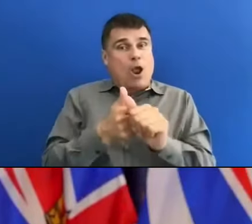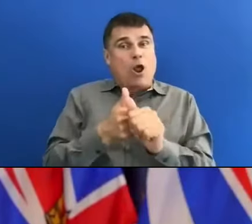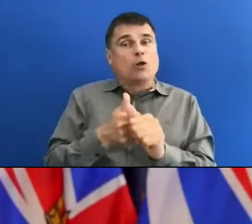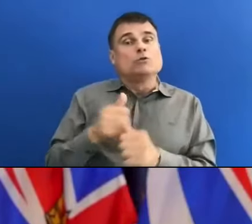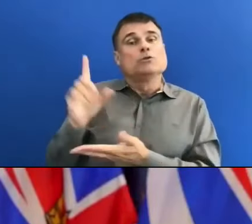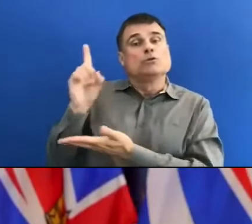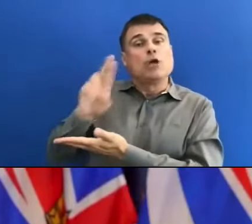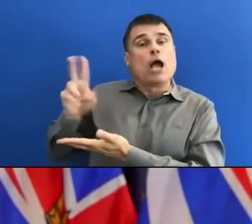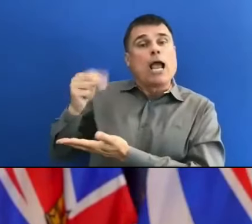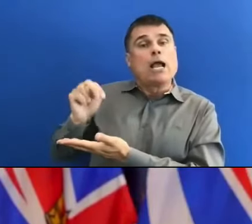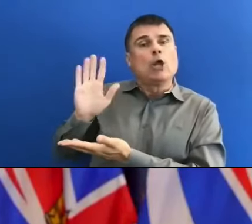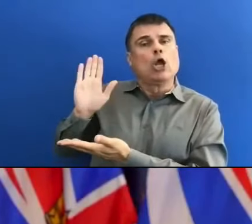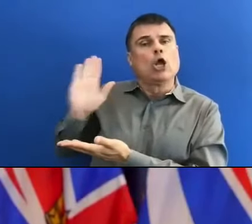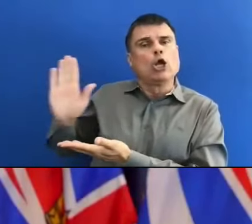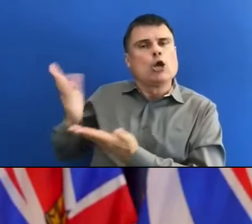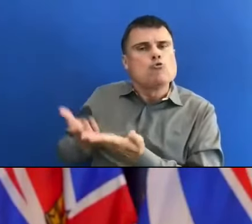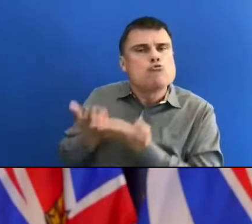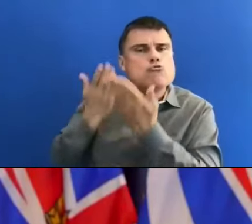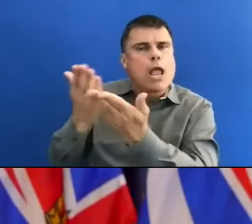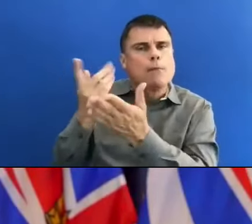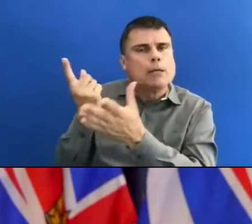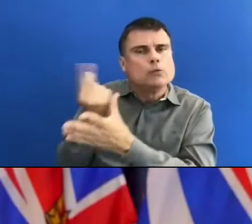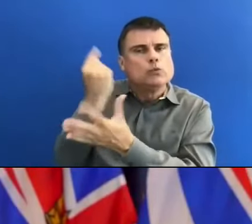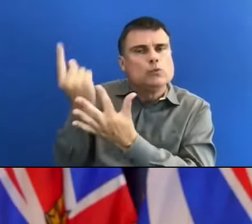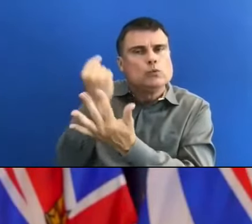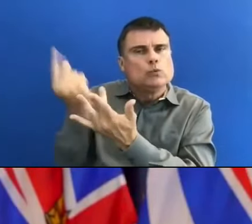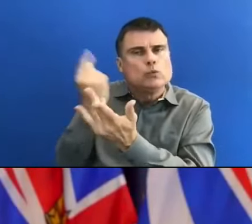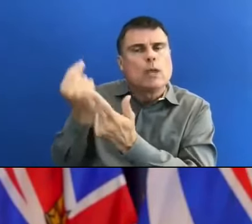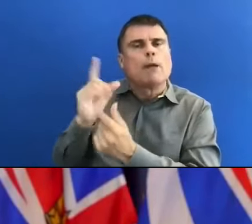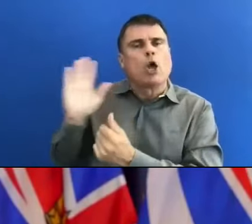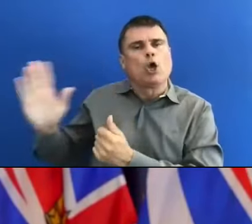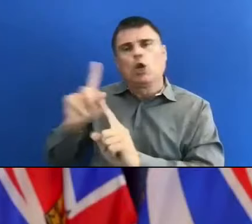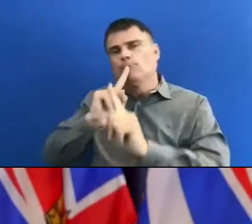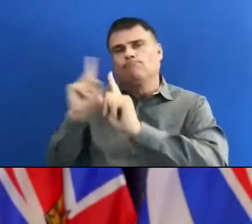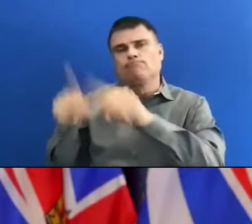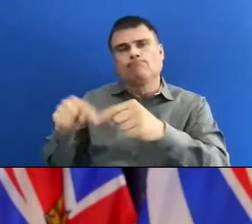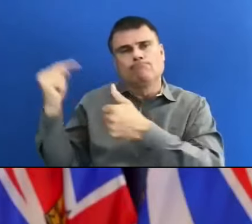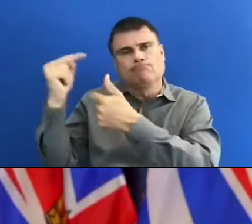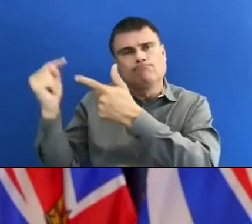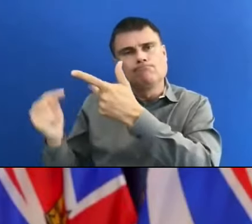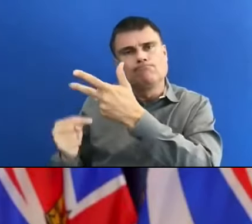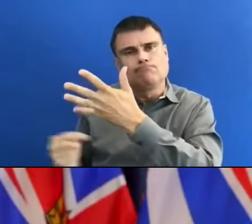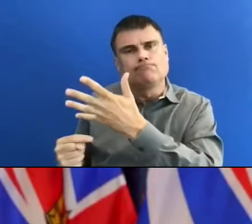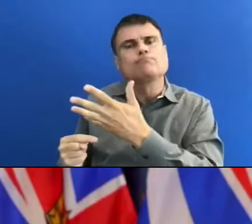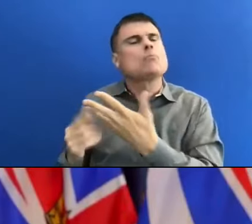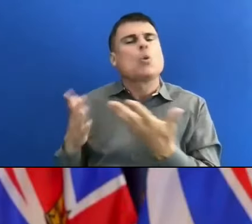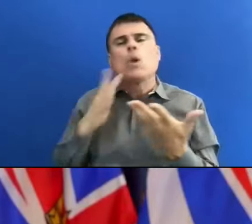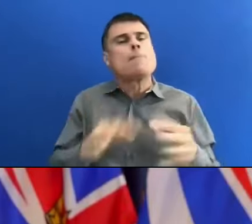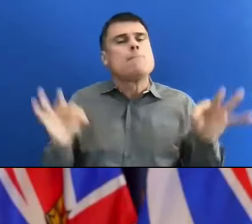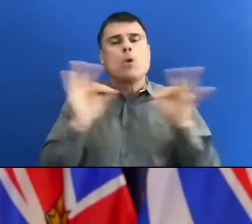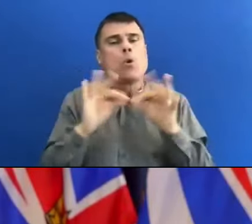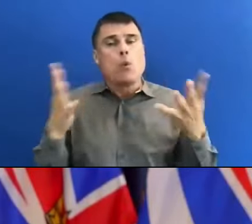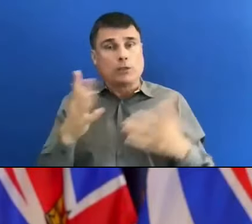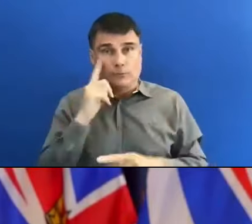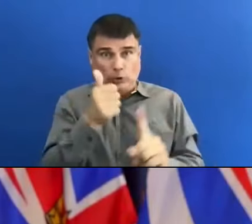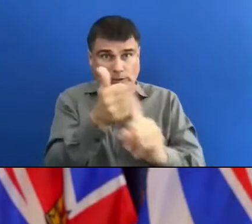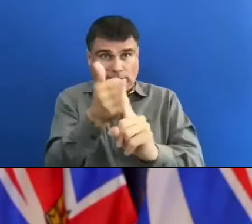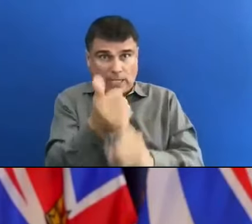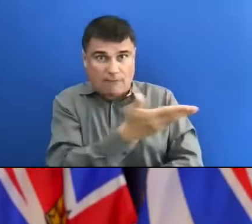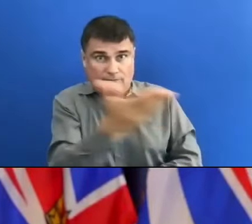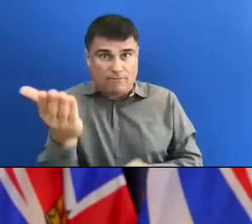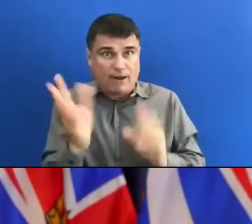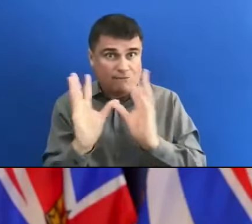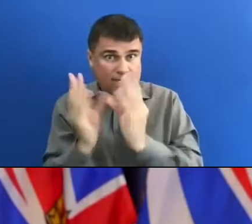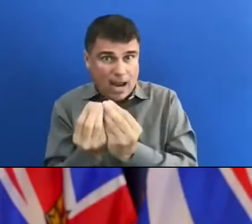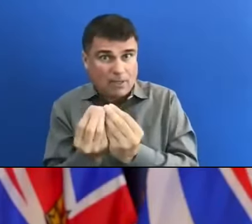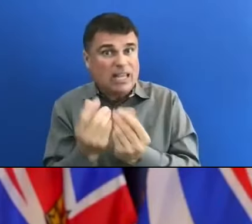few moments. And we have to do what's most important for ourselves, for our families and our communities. If you have not yet registered to get